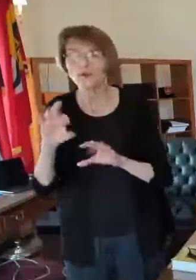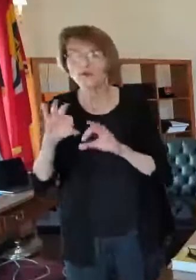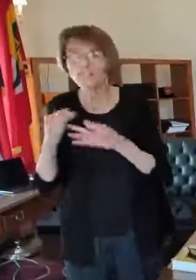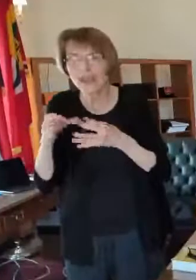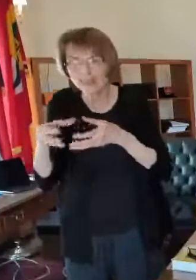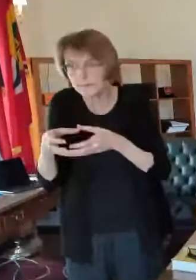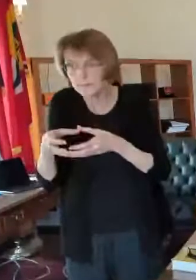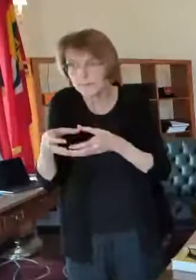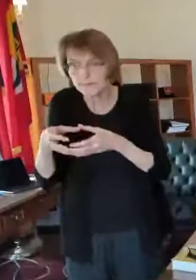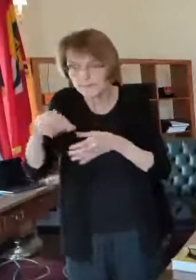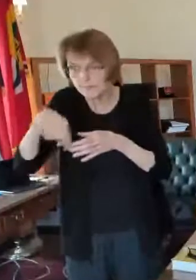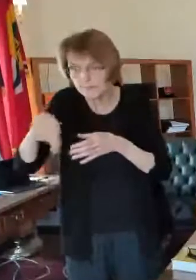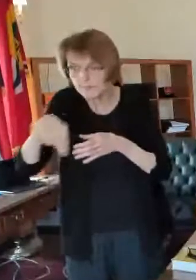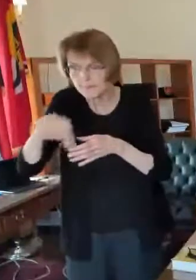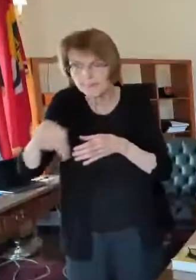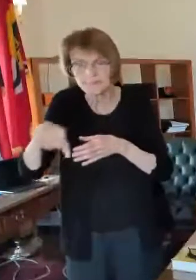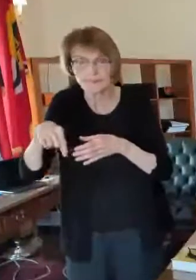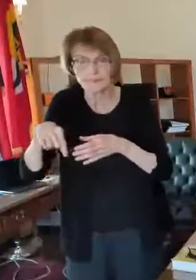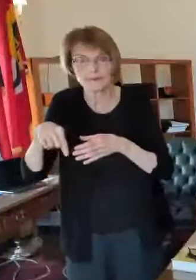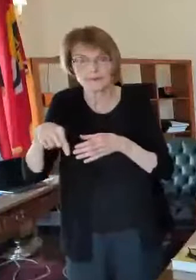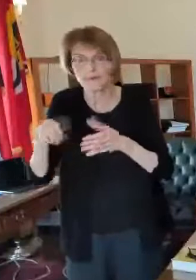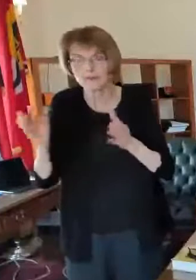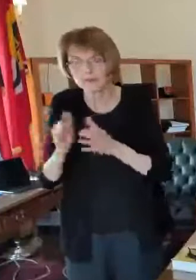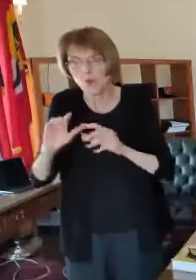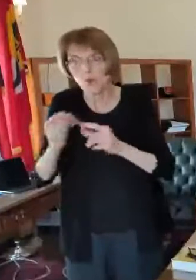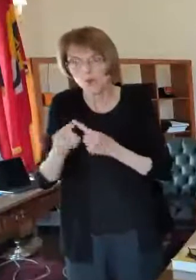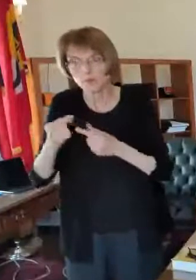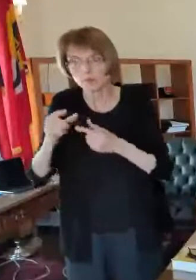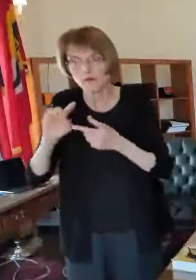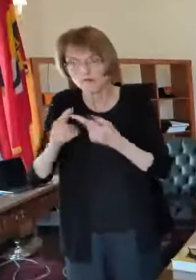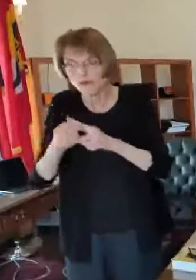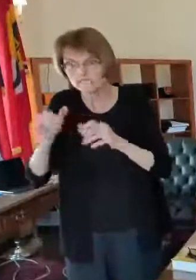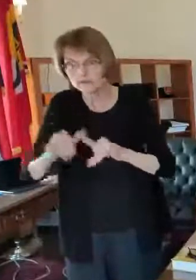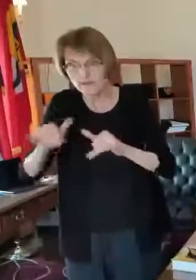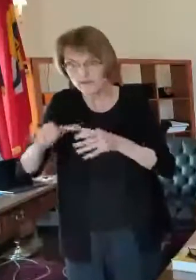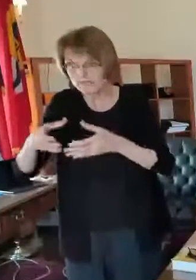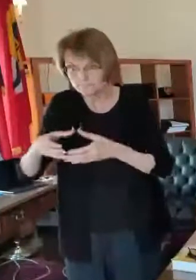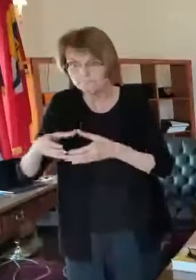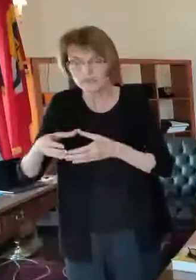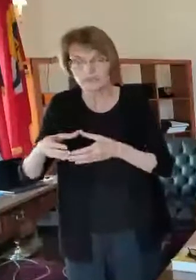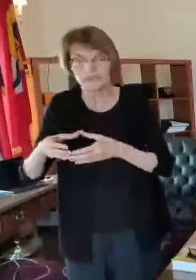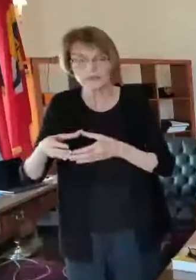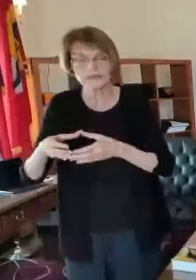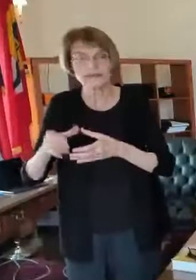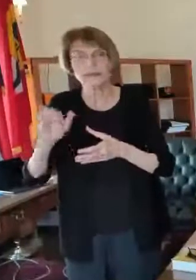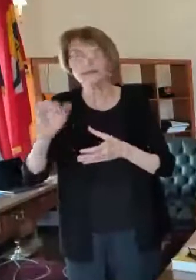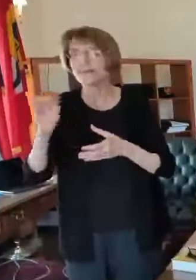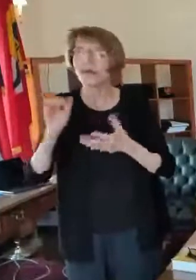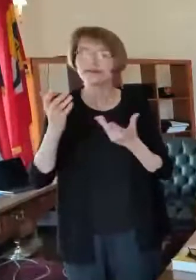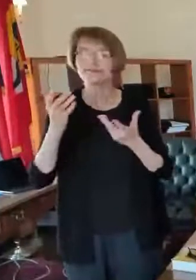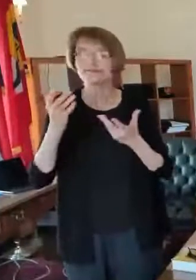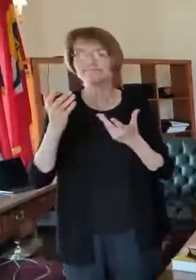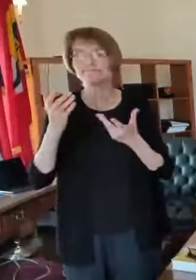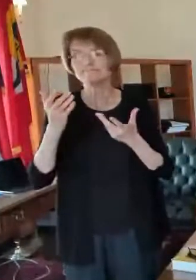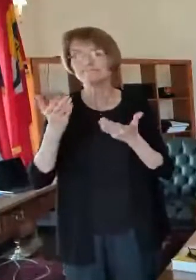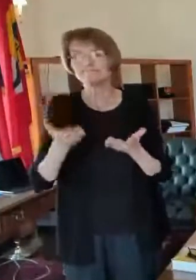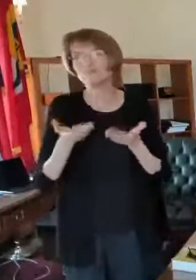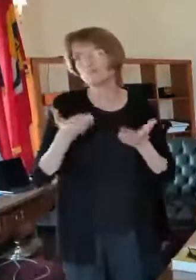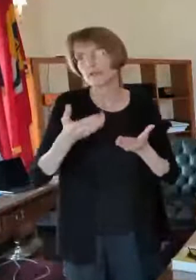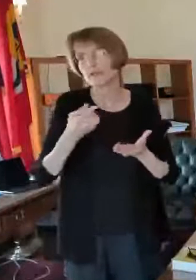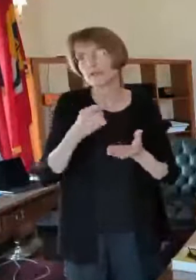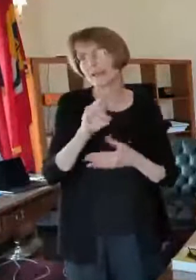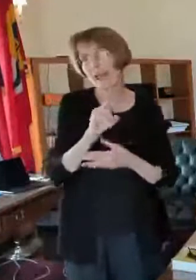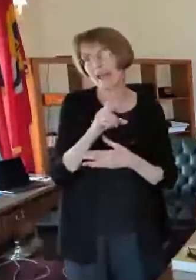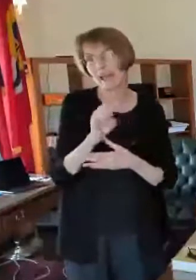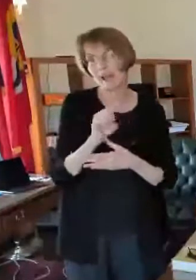stay with your own family or your small group of friends it it was a guideline it's not a you know we don't police what